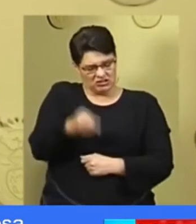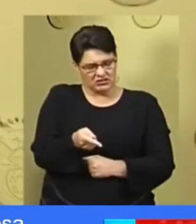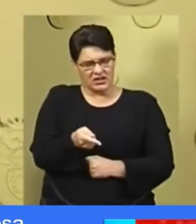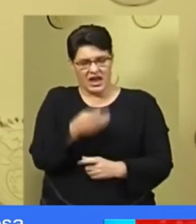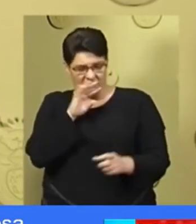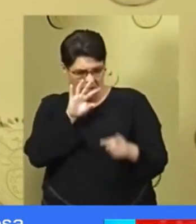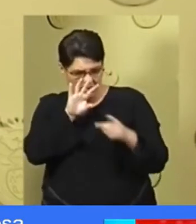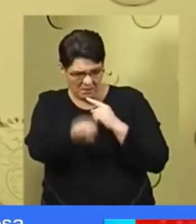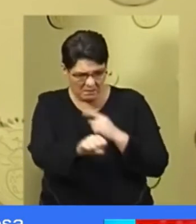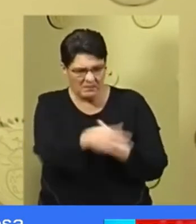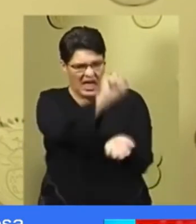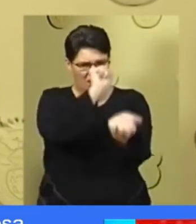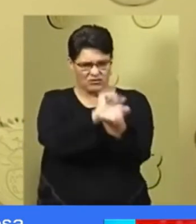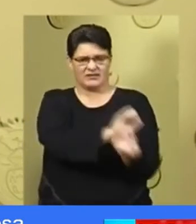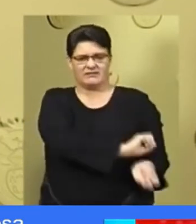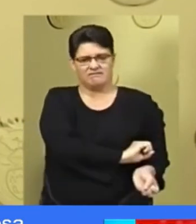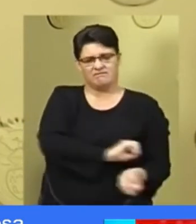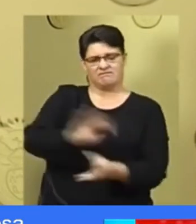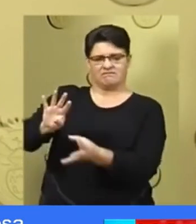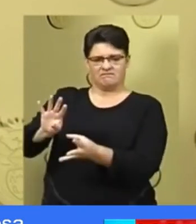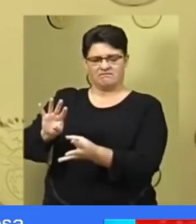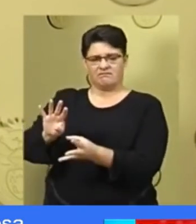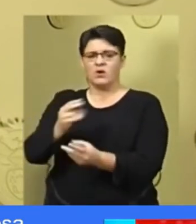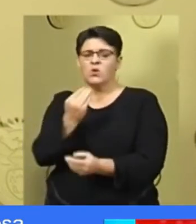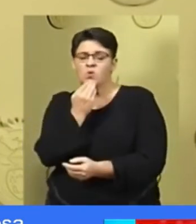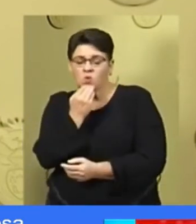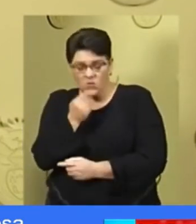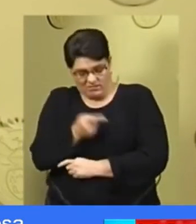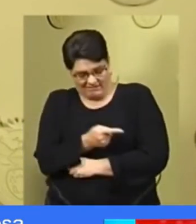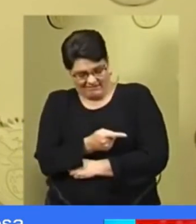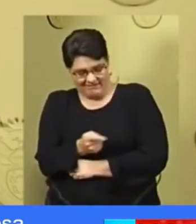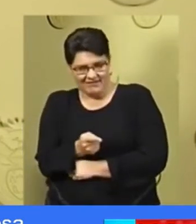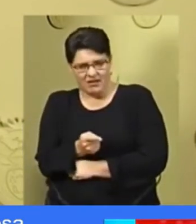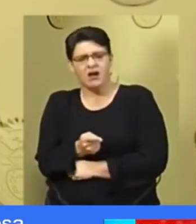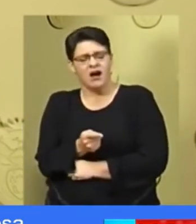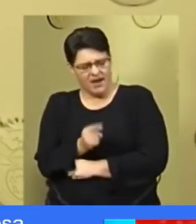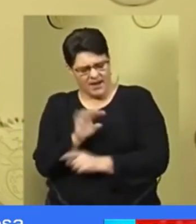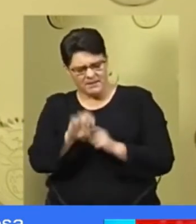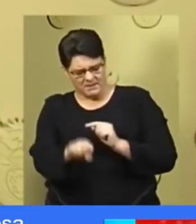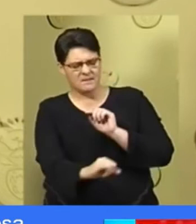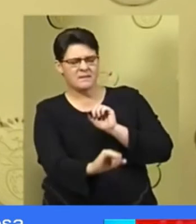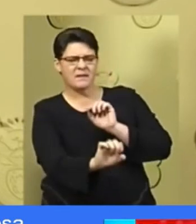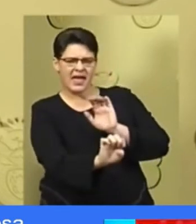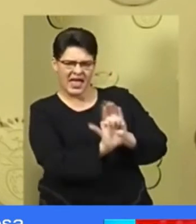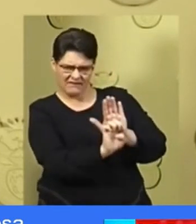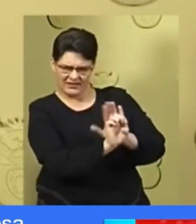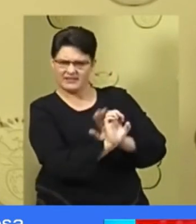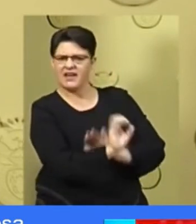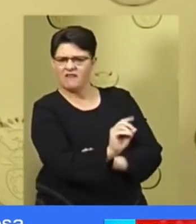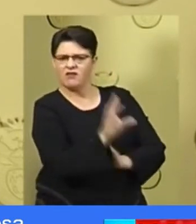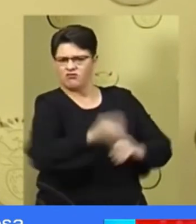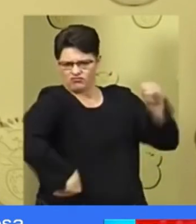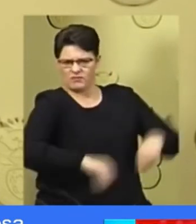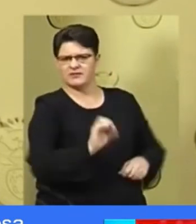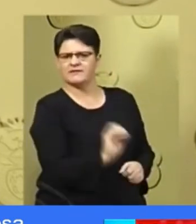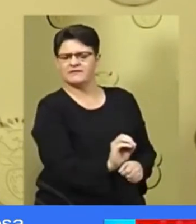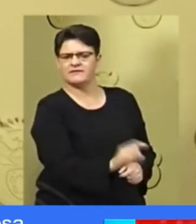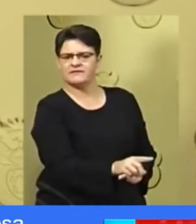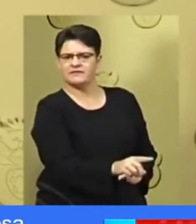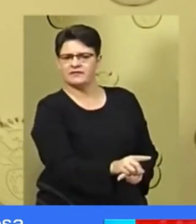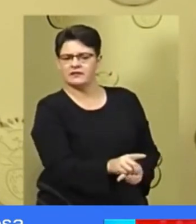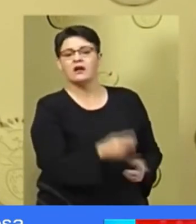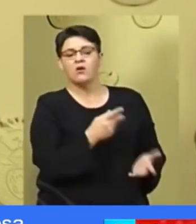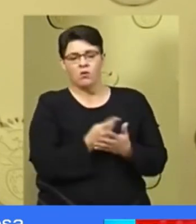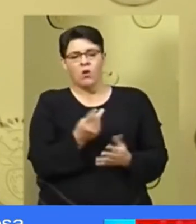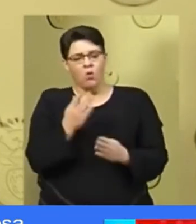immediately and arrest those against who we find evidence of corruption. We will